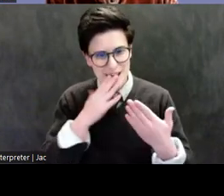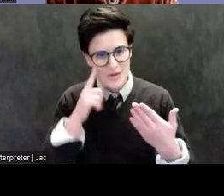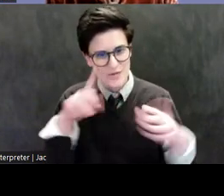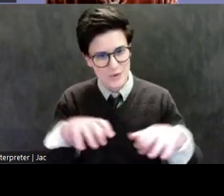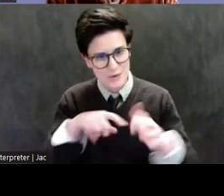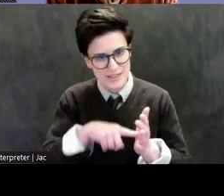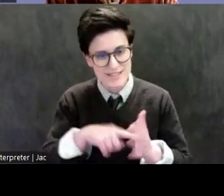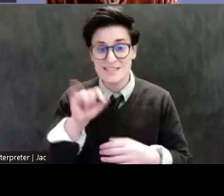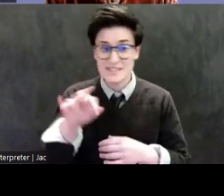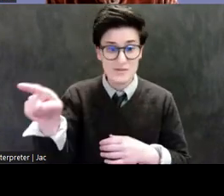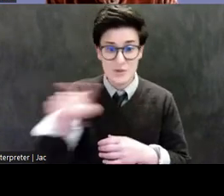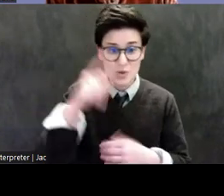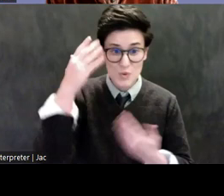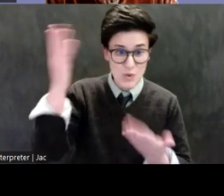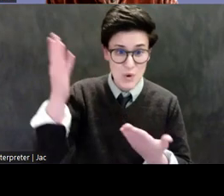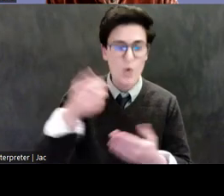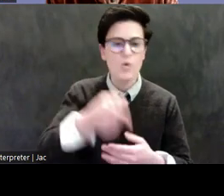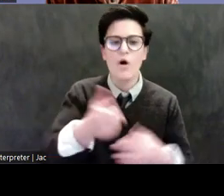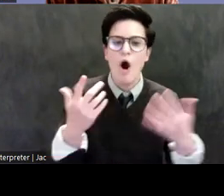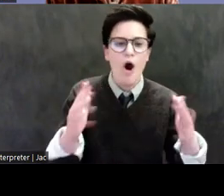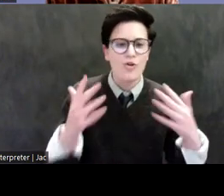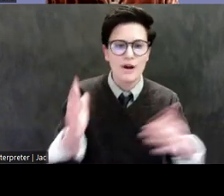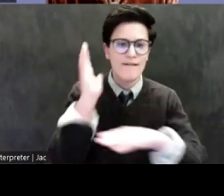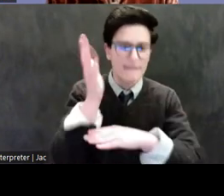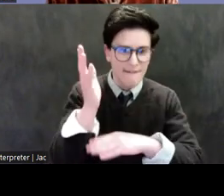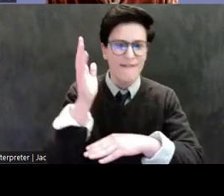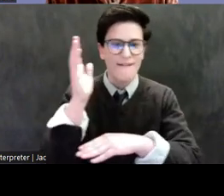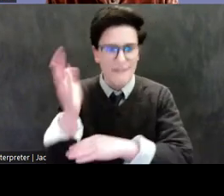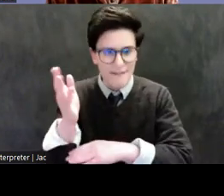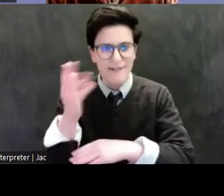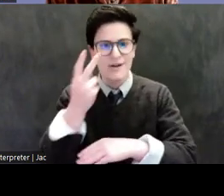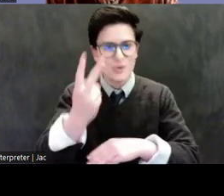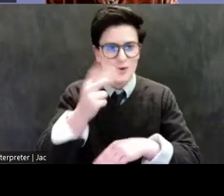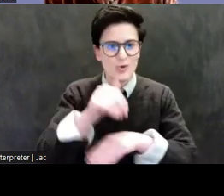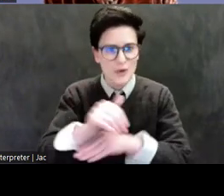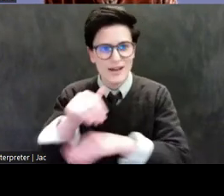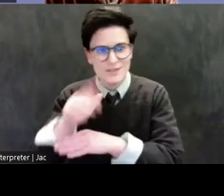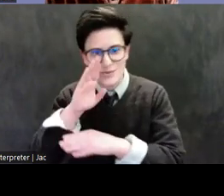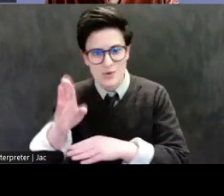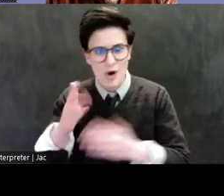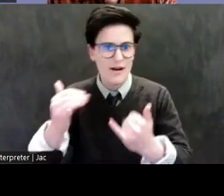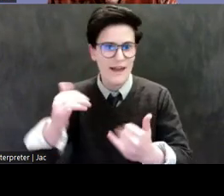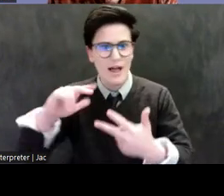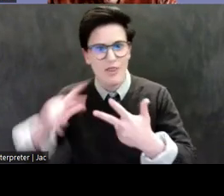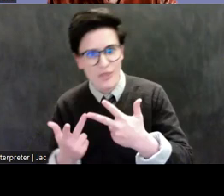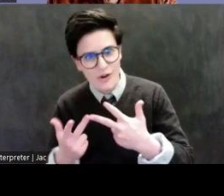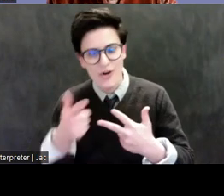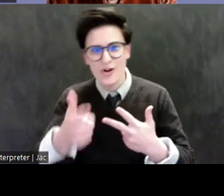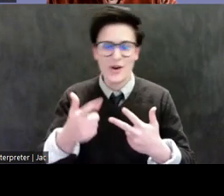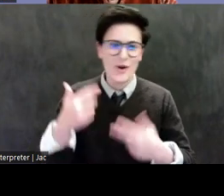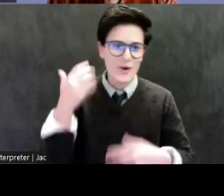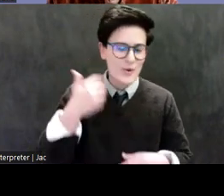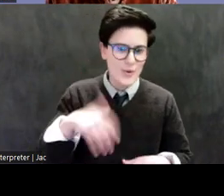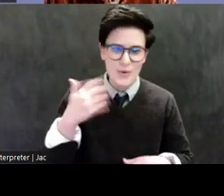aware of this, Tess has already given us two lectures the last two nights. She's on this marathon for us, and we are very appreciative. So,